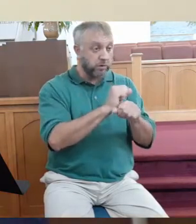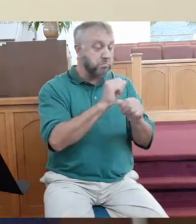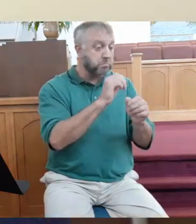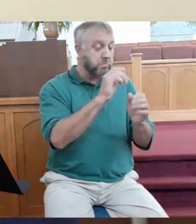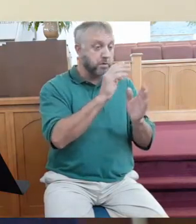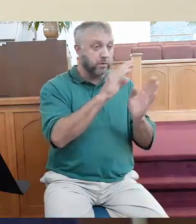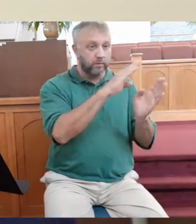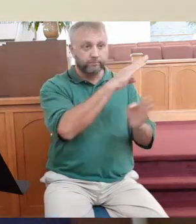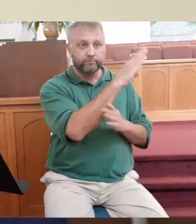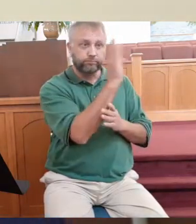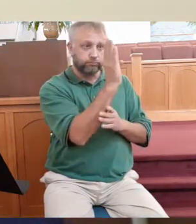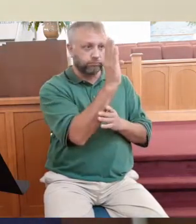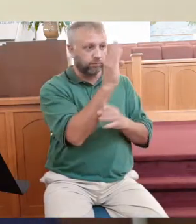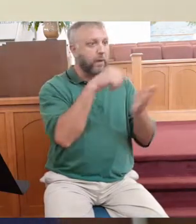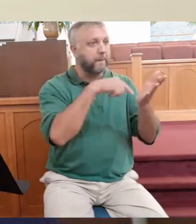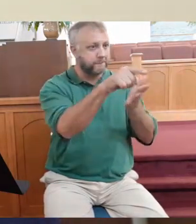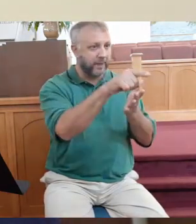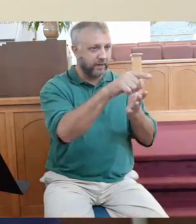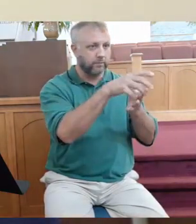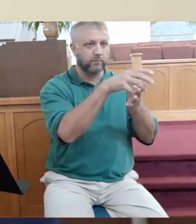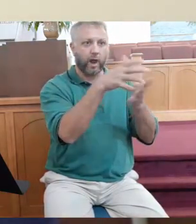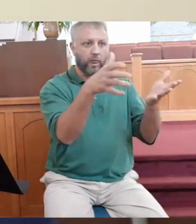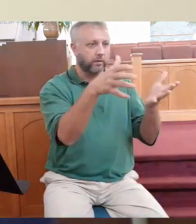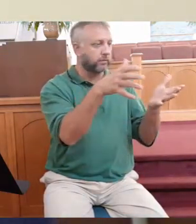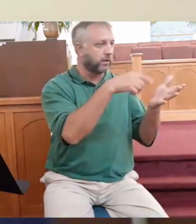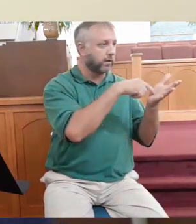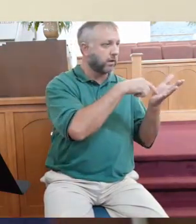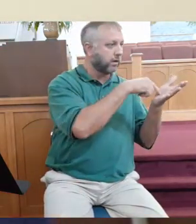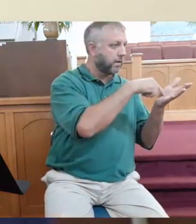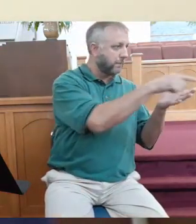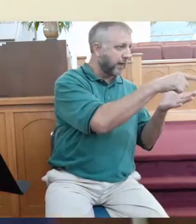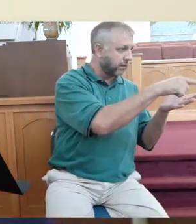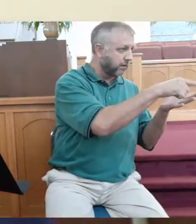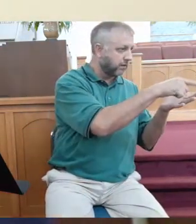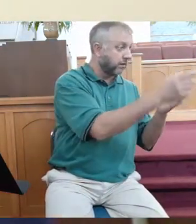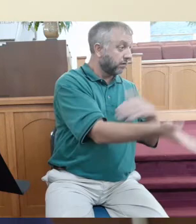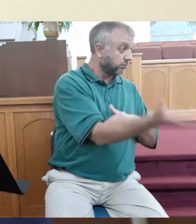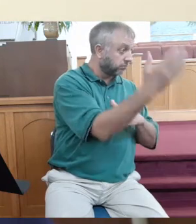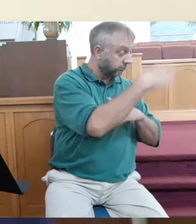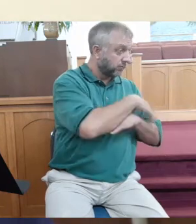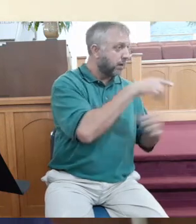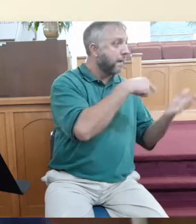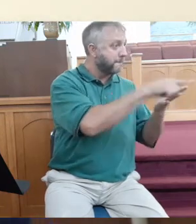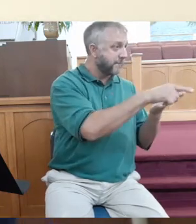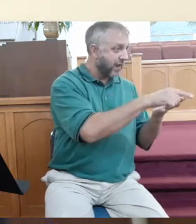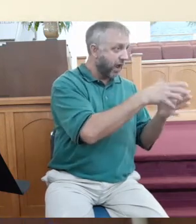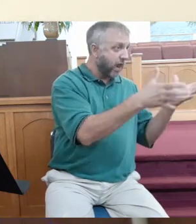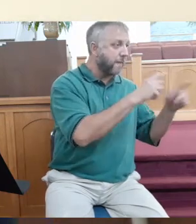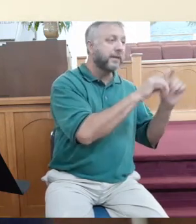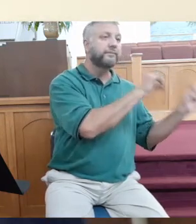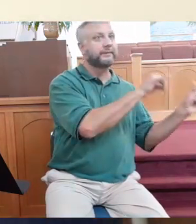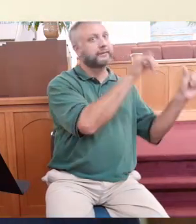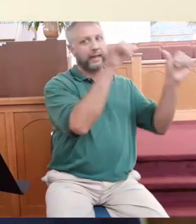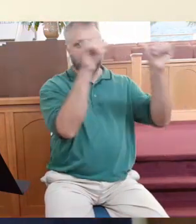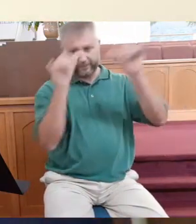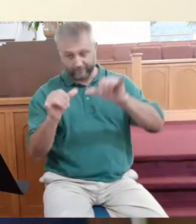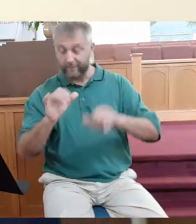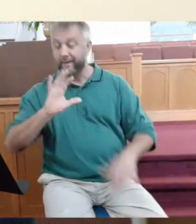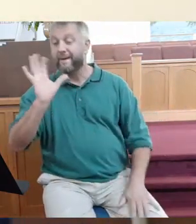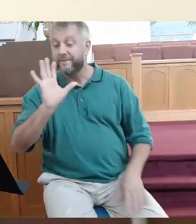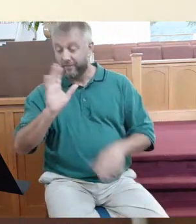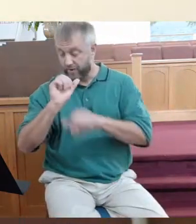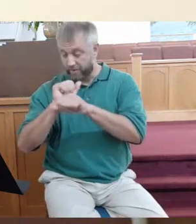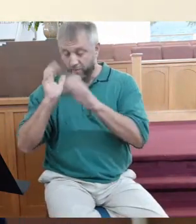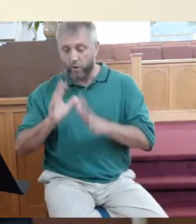they too got paid a lot. And that those who worked a lot, they got paid a lot. And this shows us that the 5 o'clock